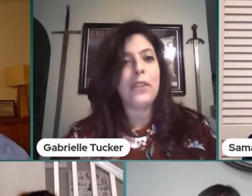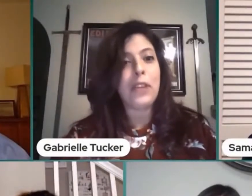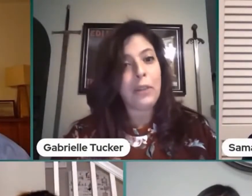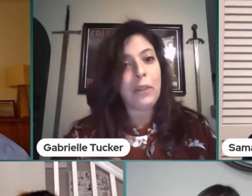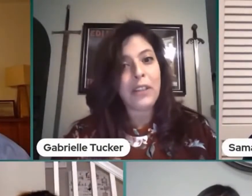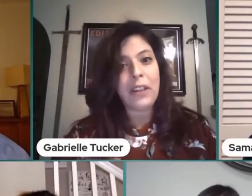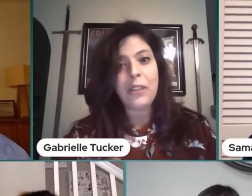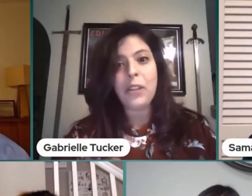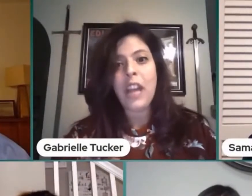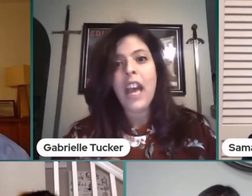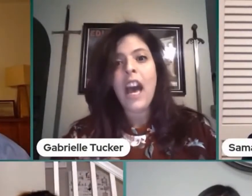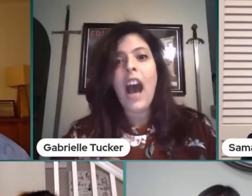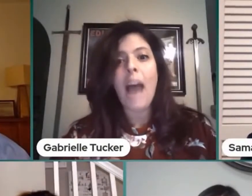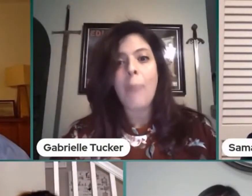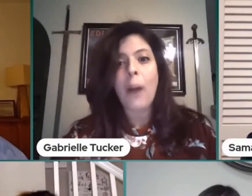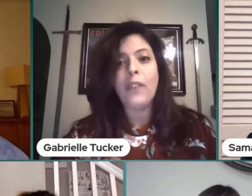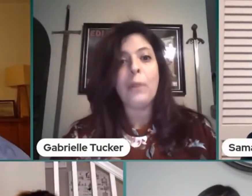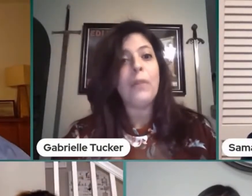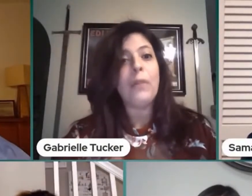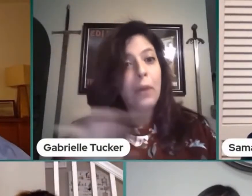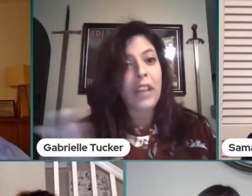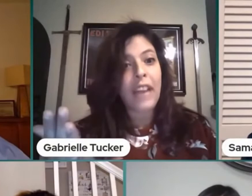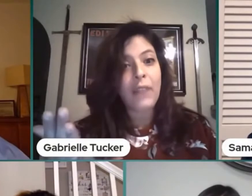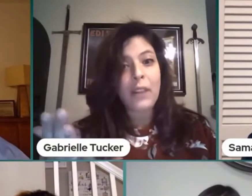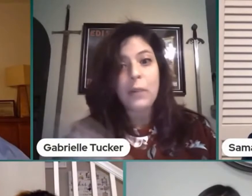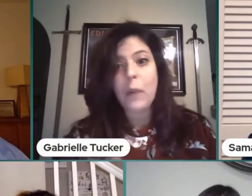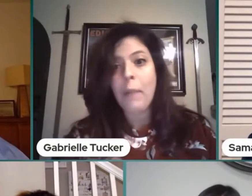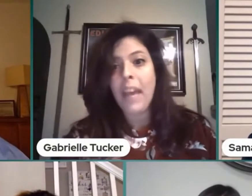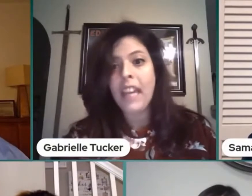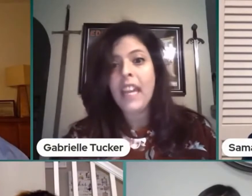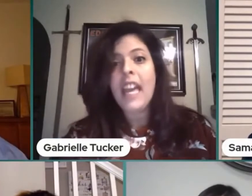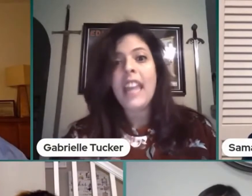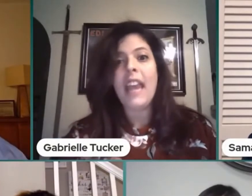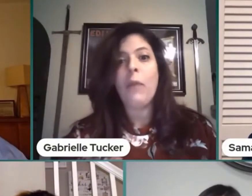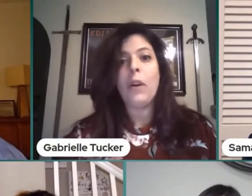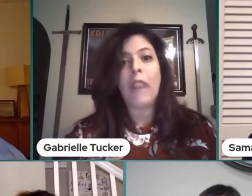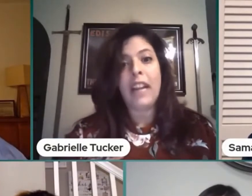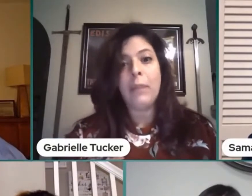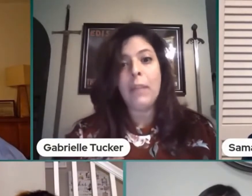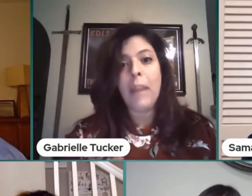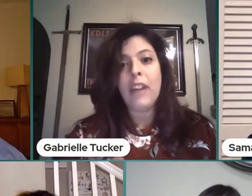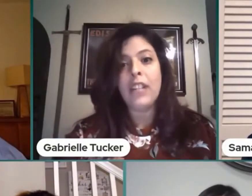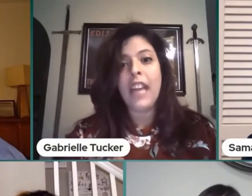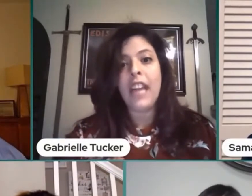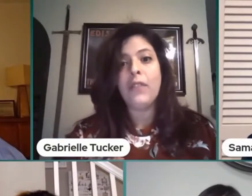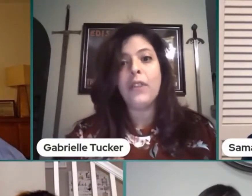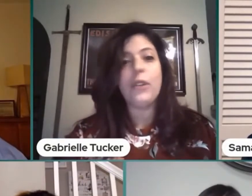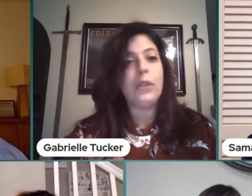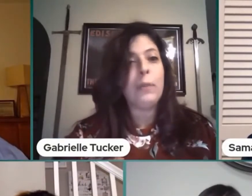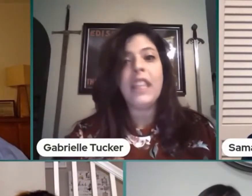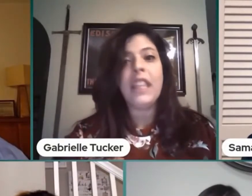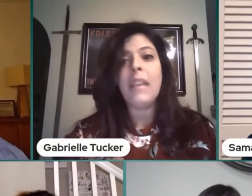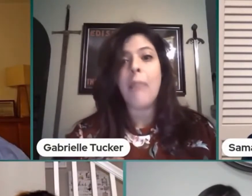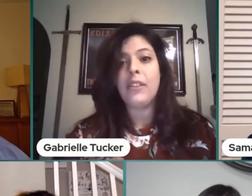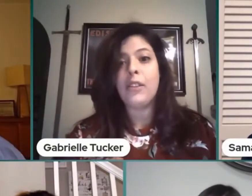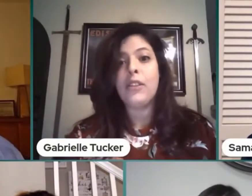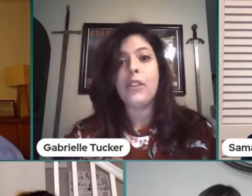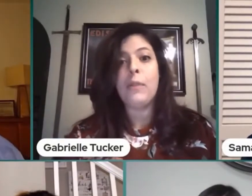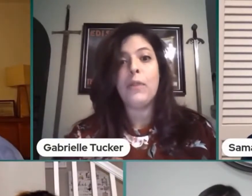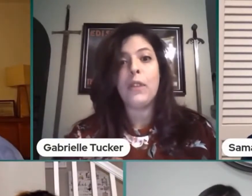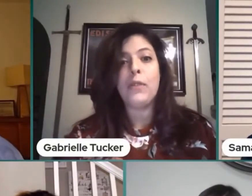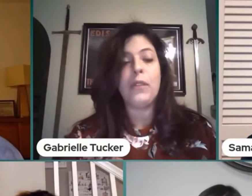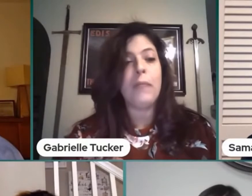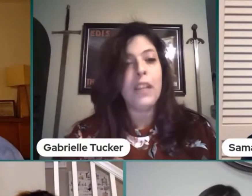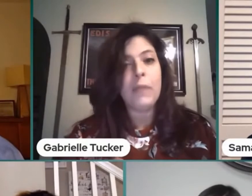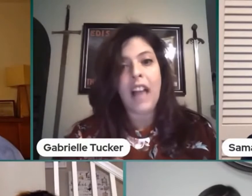opportunity to share our research i'm part of a group of four diverse women that were randomly paired together for a group in the master's